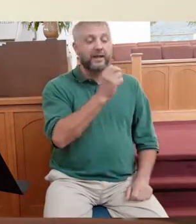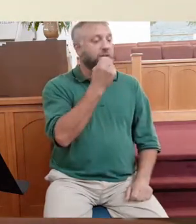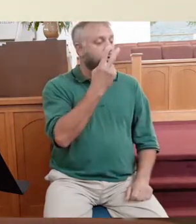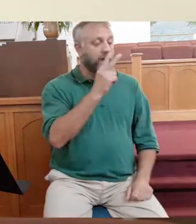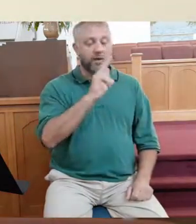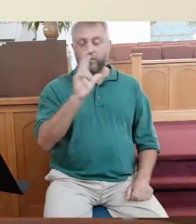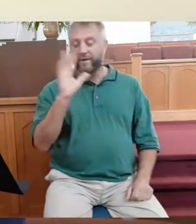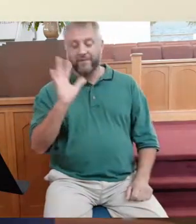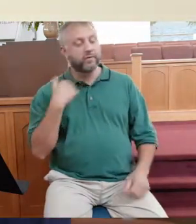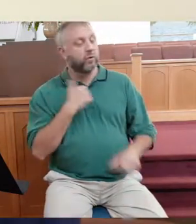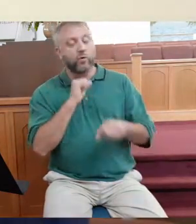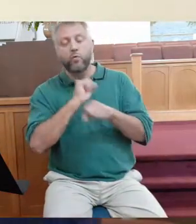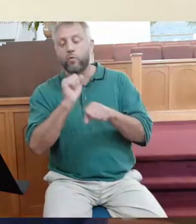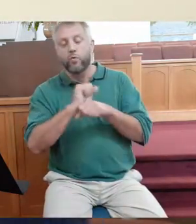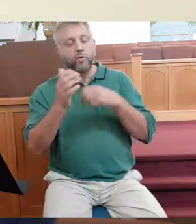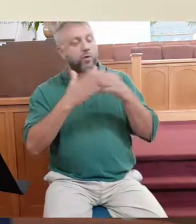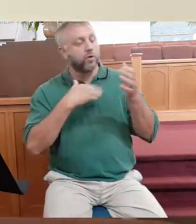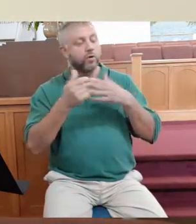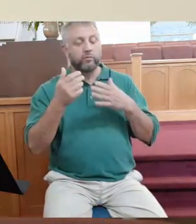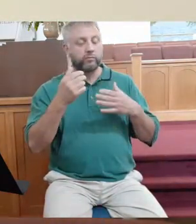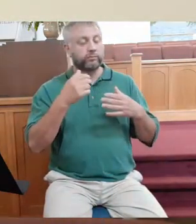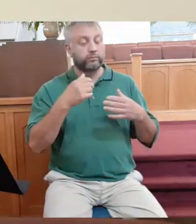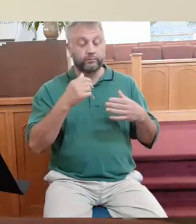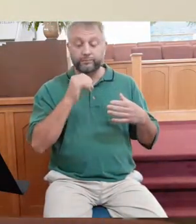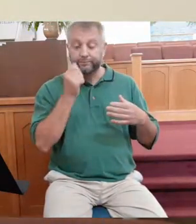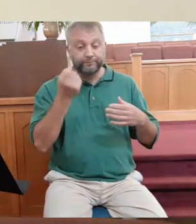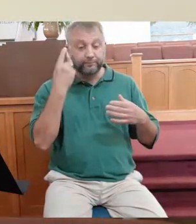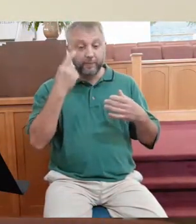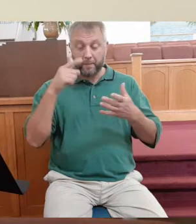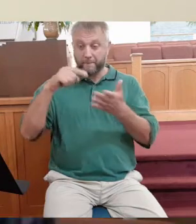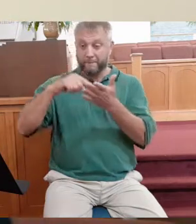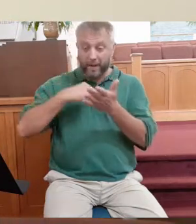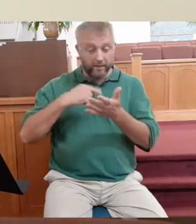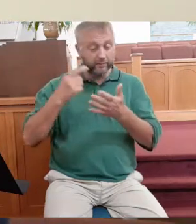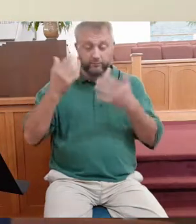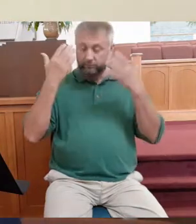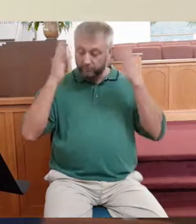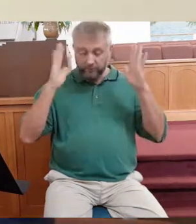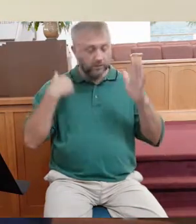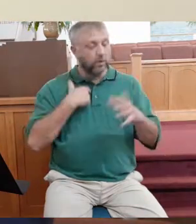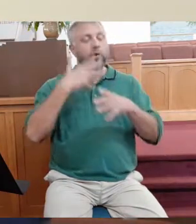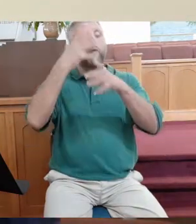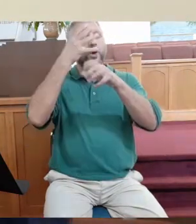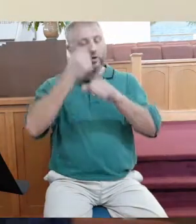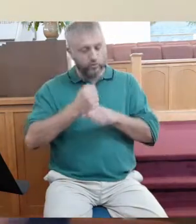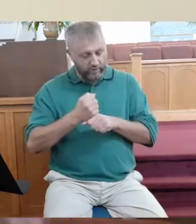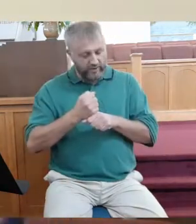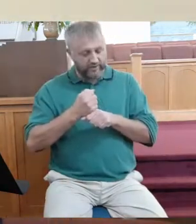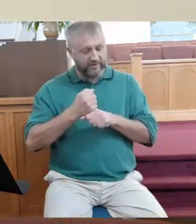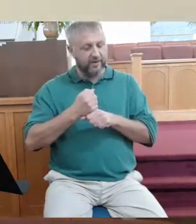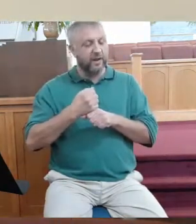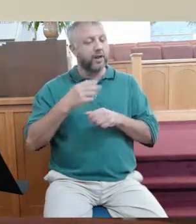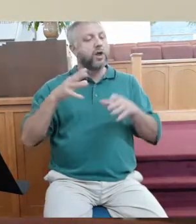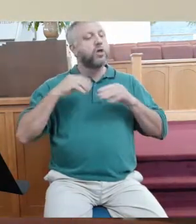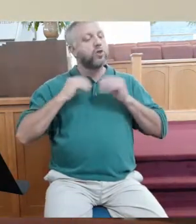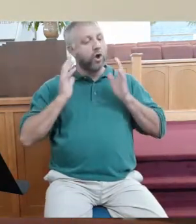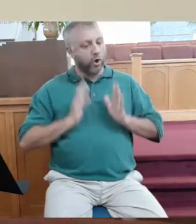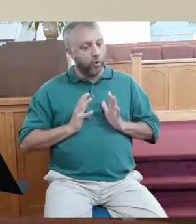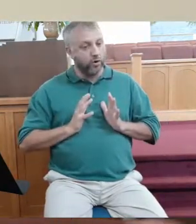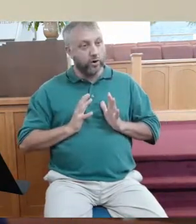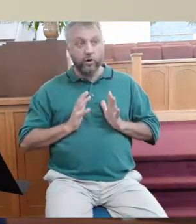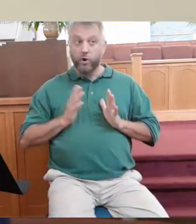Work without knowing what the reward would be or the payment will be. See, we just trust the landowner to do what is right.